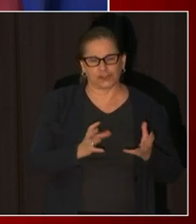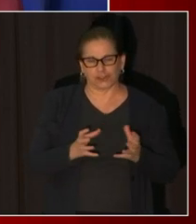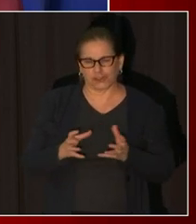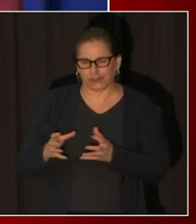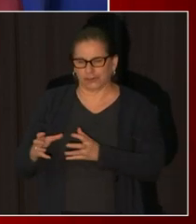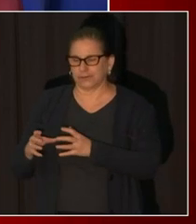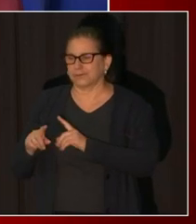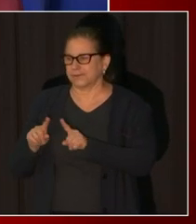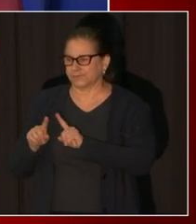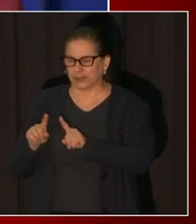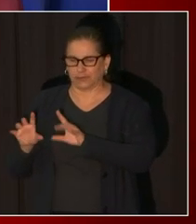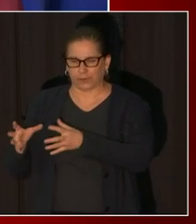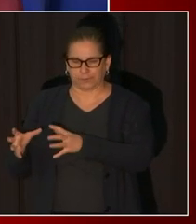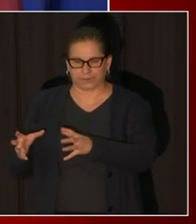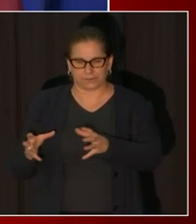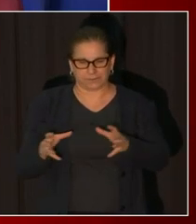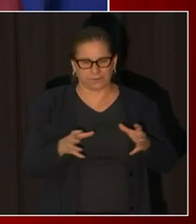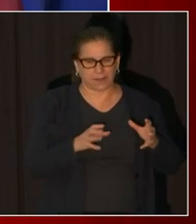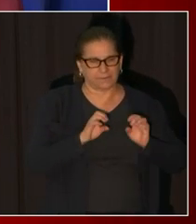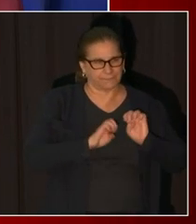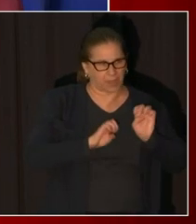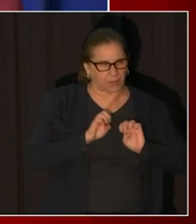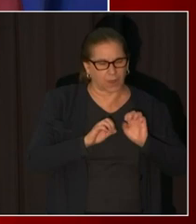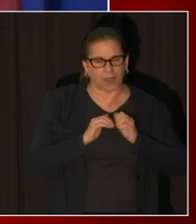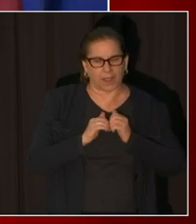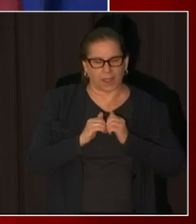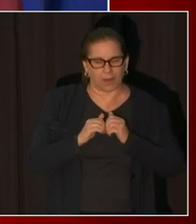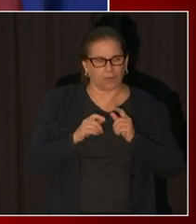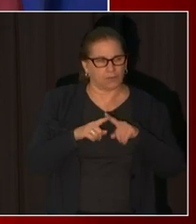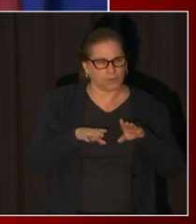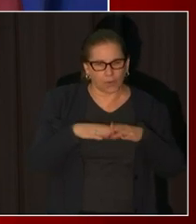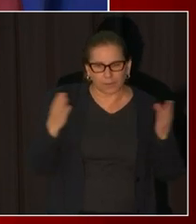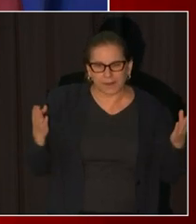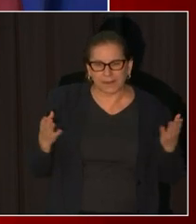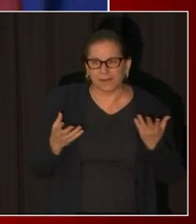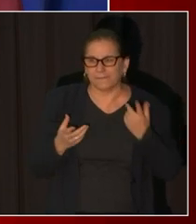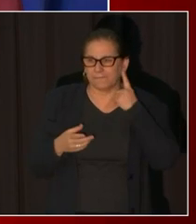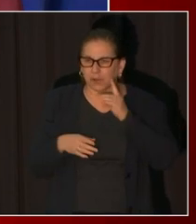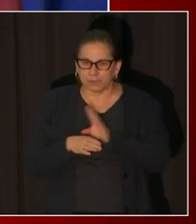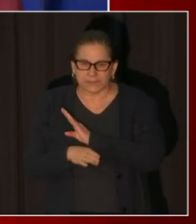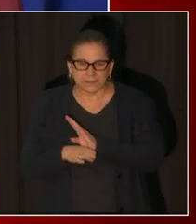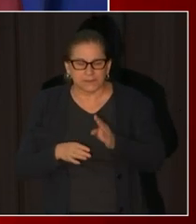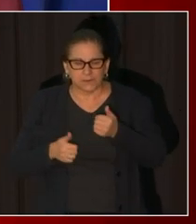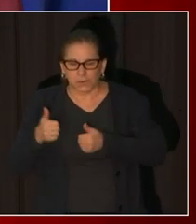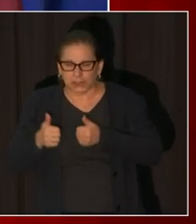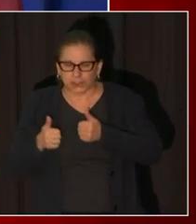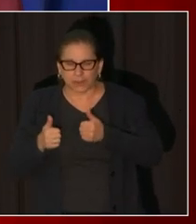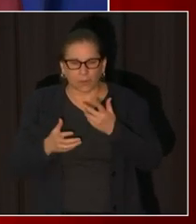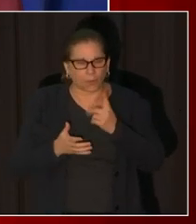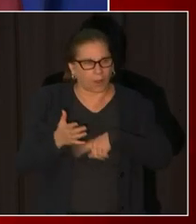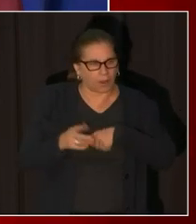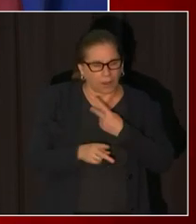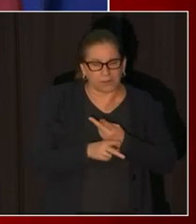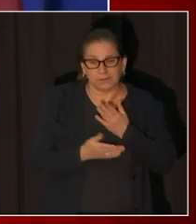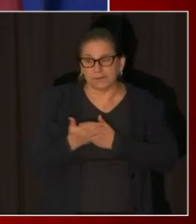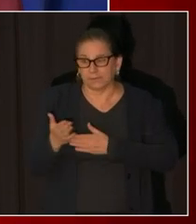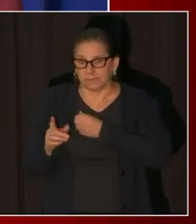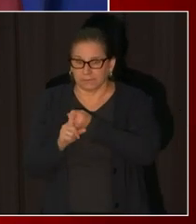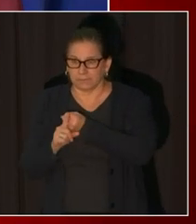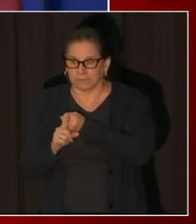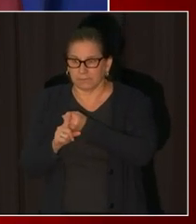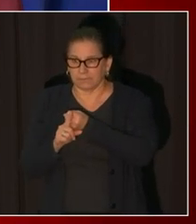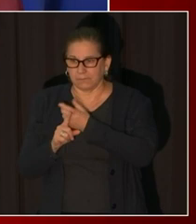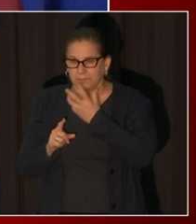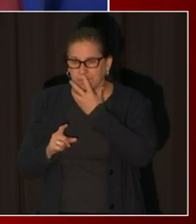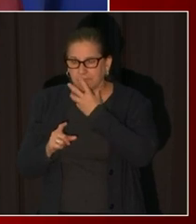businesses come back particularly hard hit businesses and those that may be in later phases of reopening uh